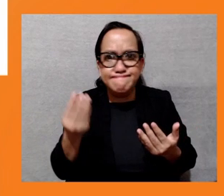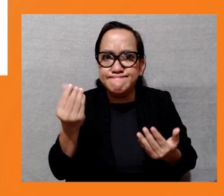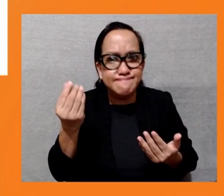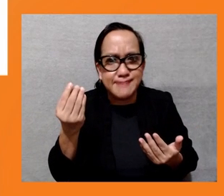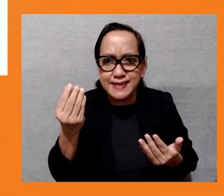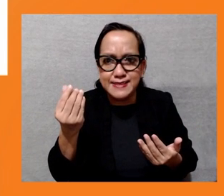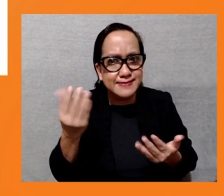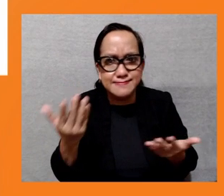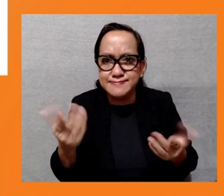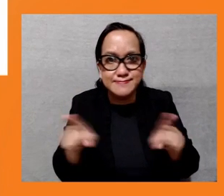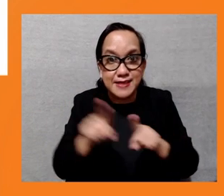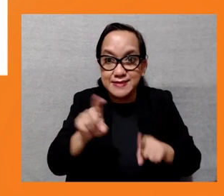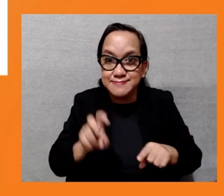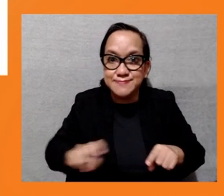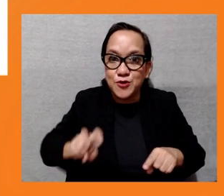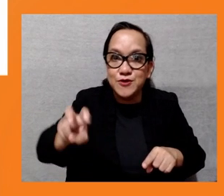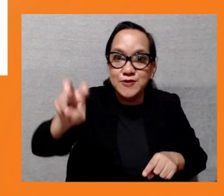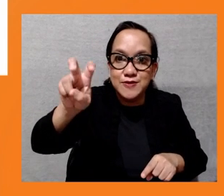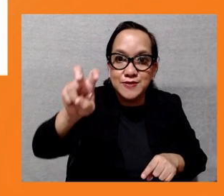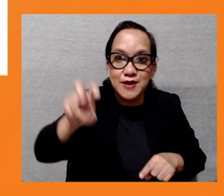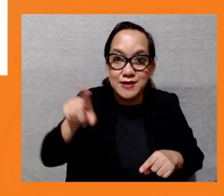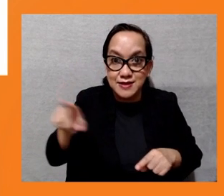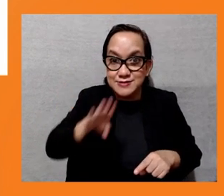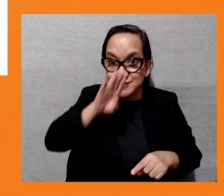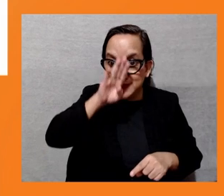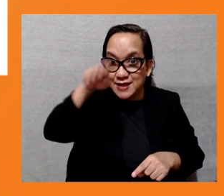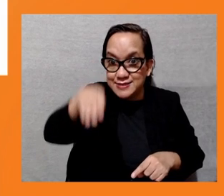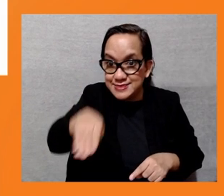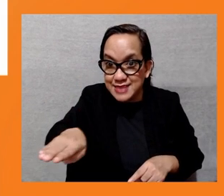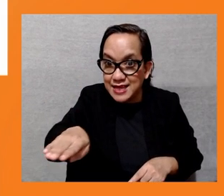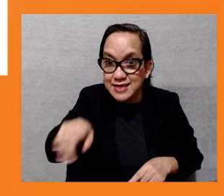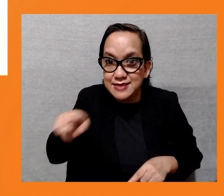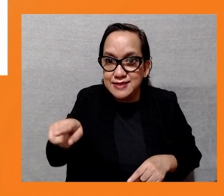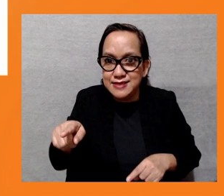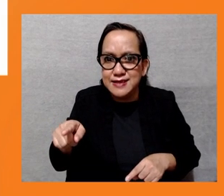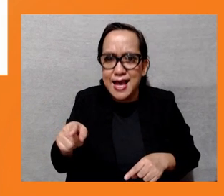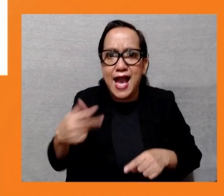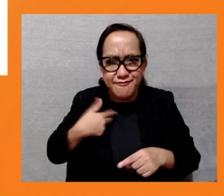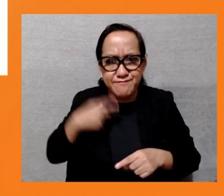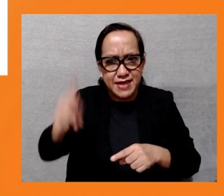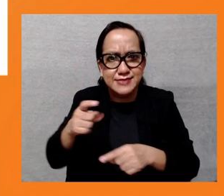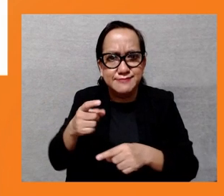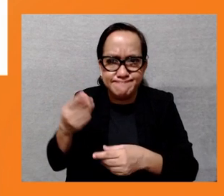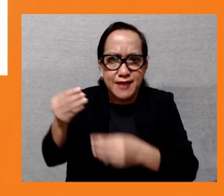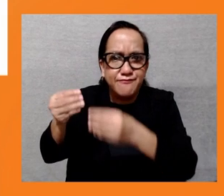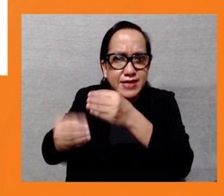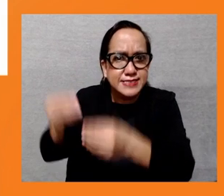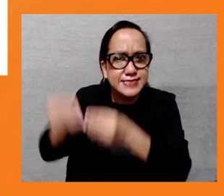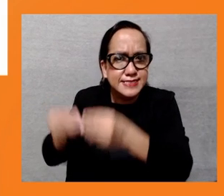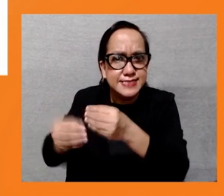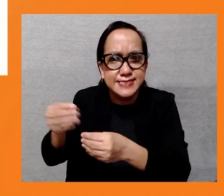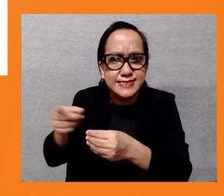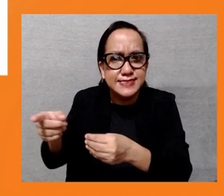Sri Lanka. And according to some of the some of the experts, we lost about 23 billion US dollars, about